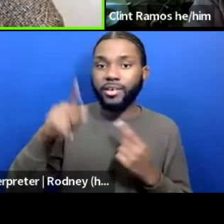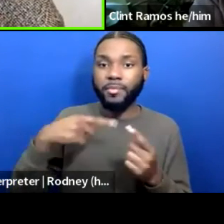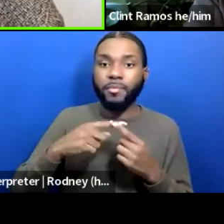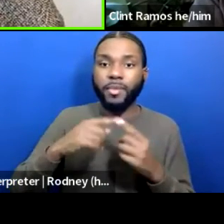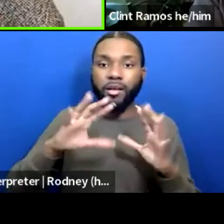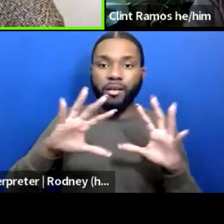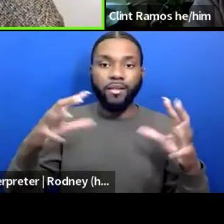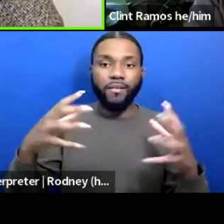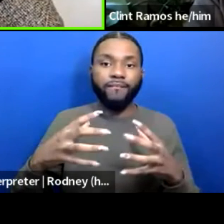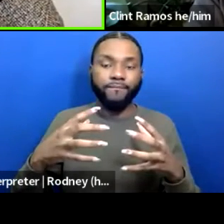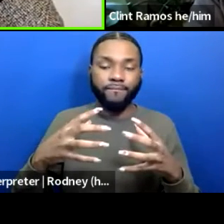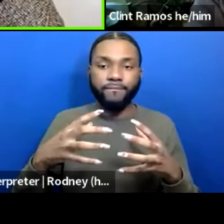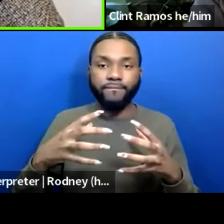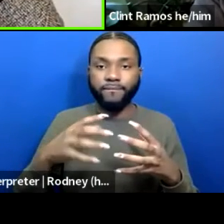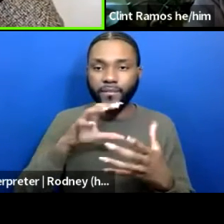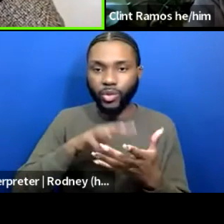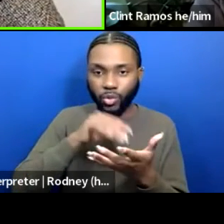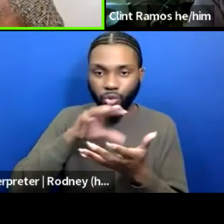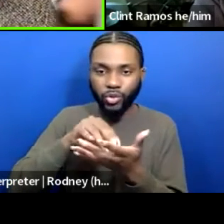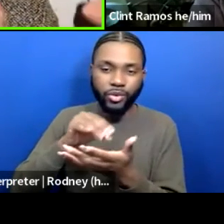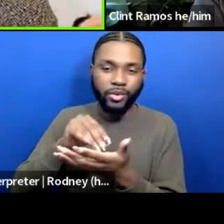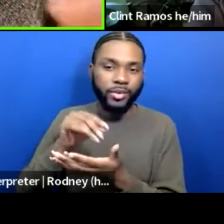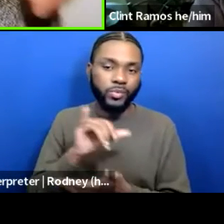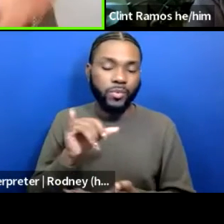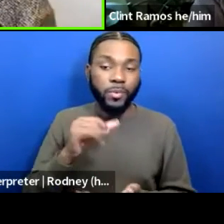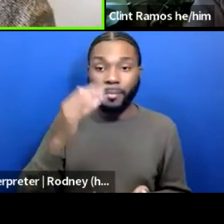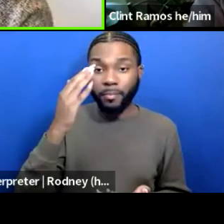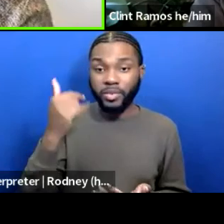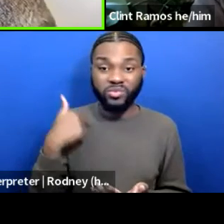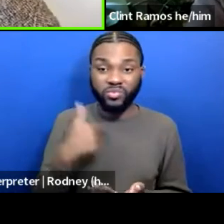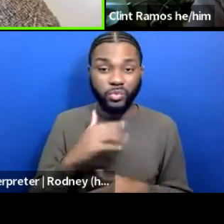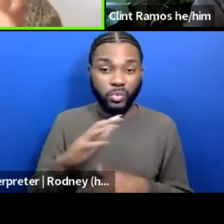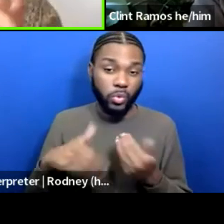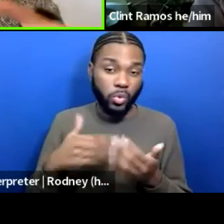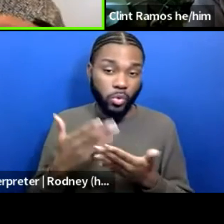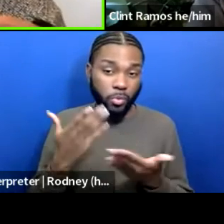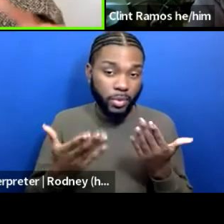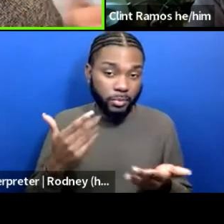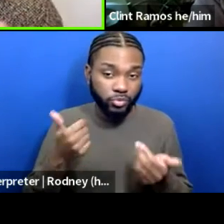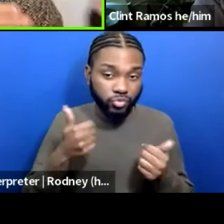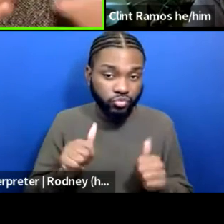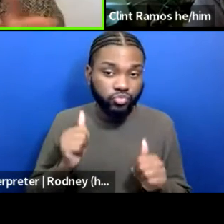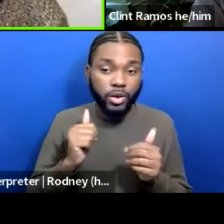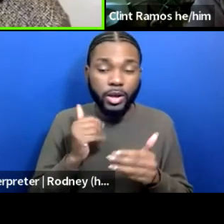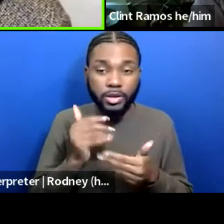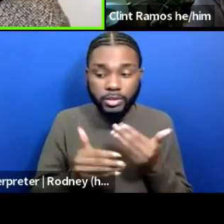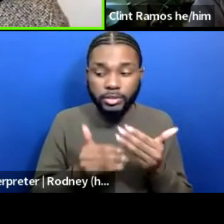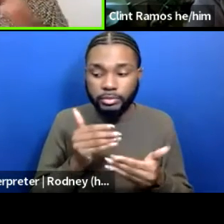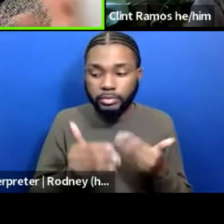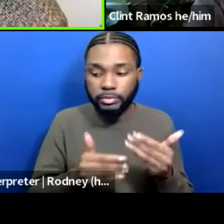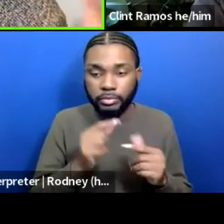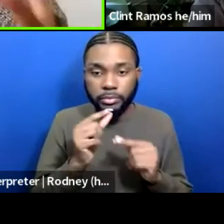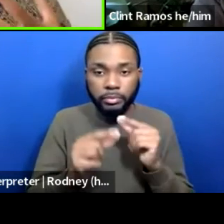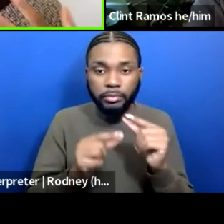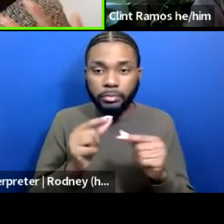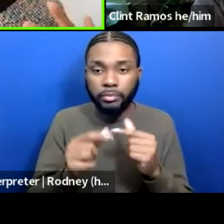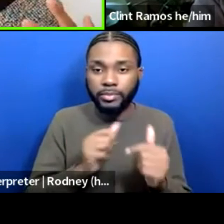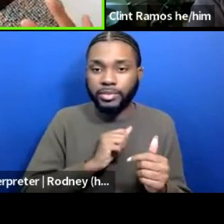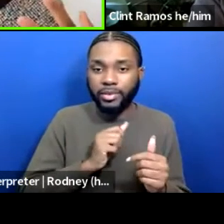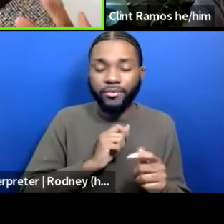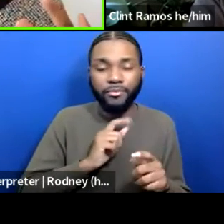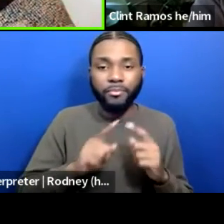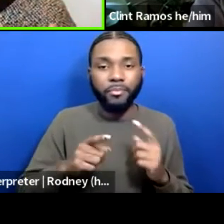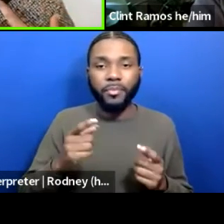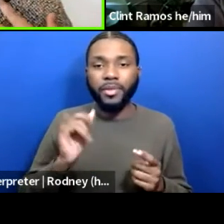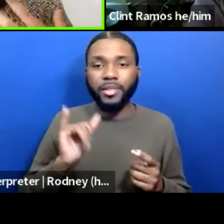learning as well. Because we all may be trying to move things forward in our lanes, but then it's, it's